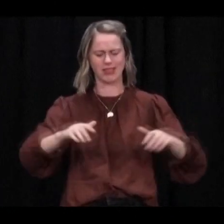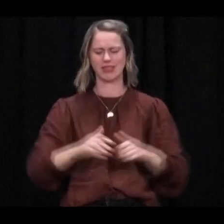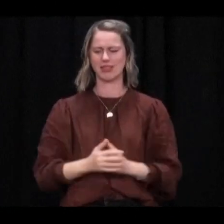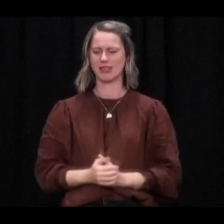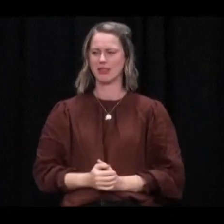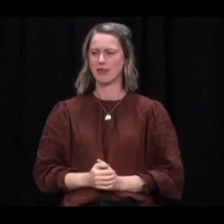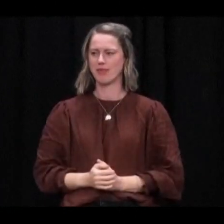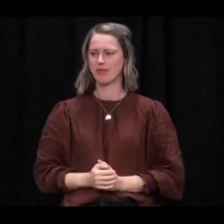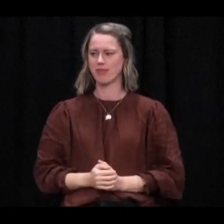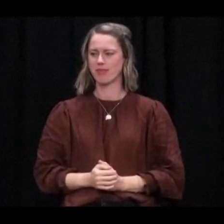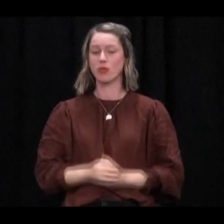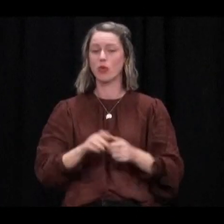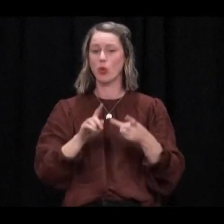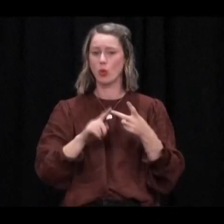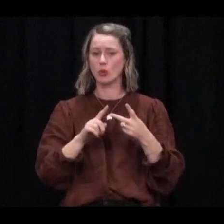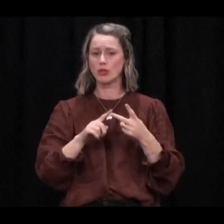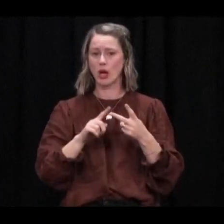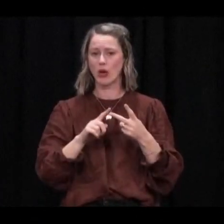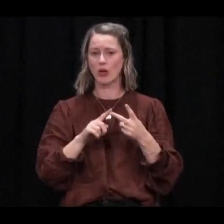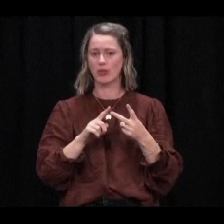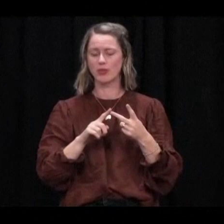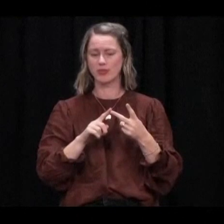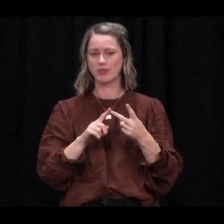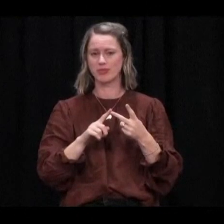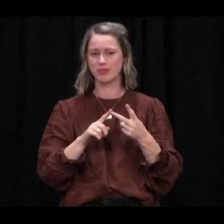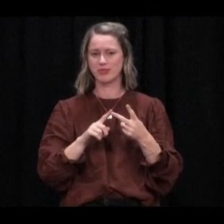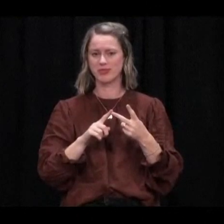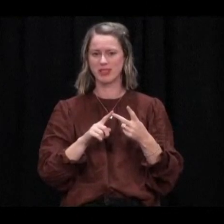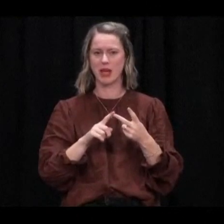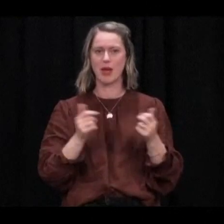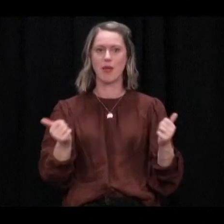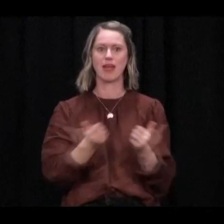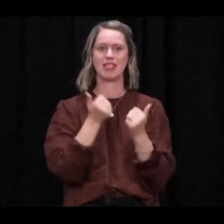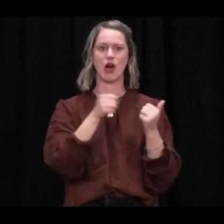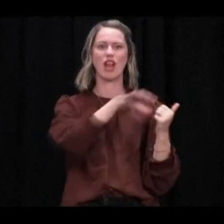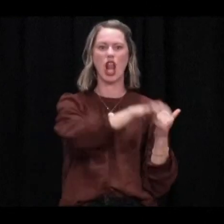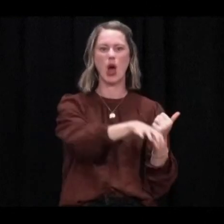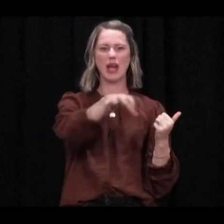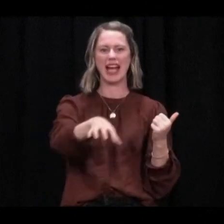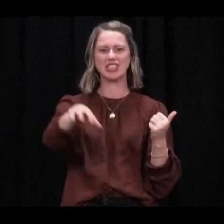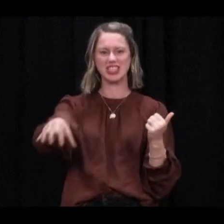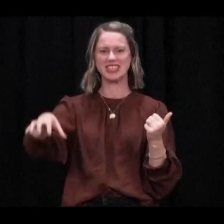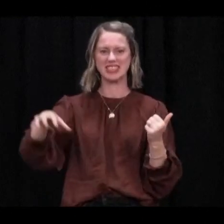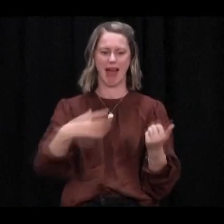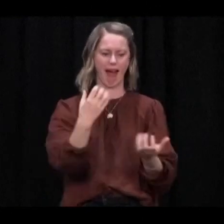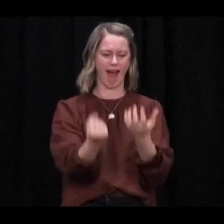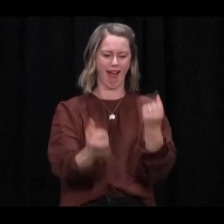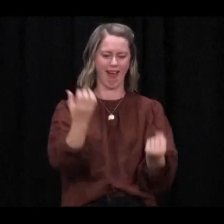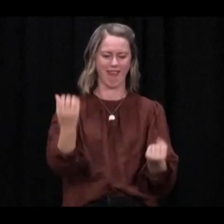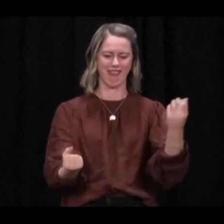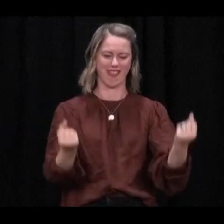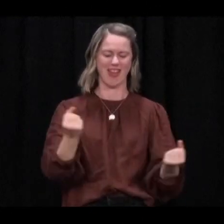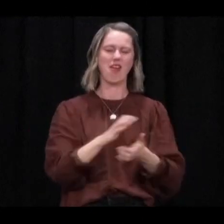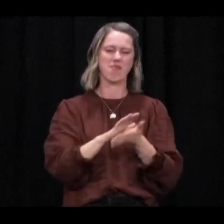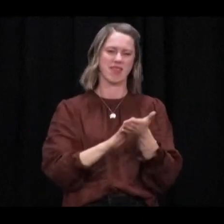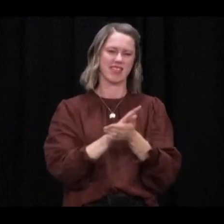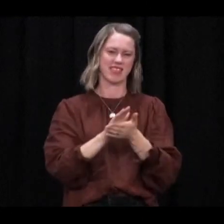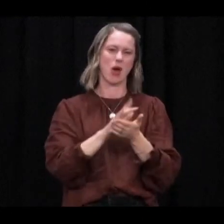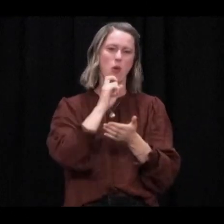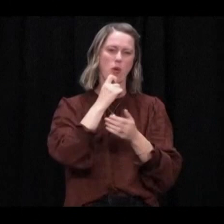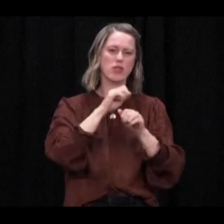Also, as you will have seen, we're dealing with a large number of locations that we sadly know from experience do lead to more cases.